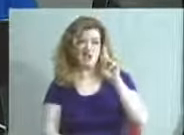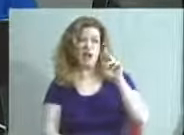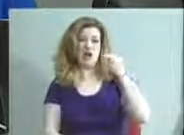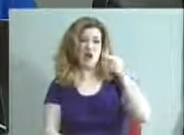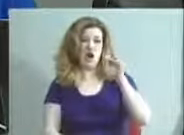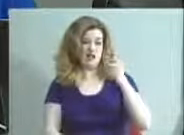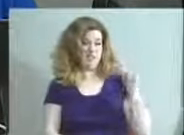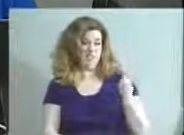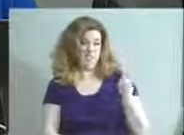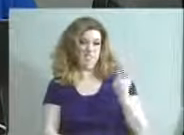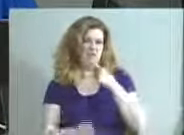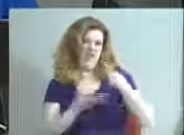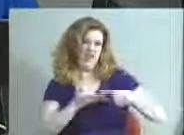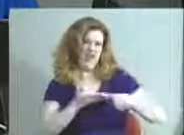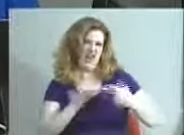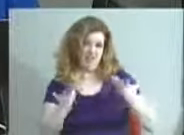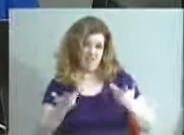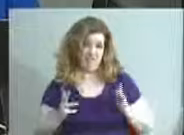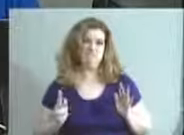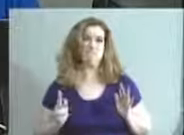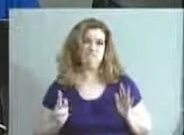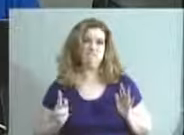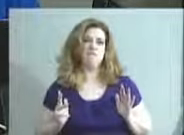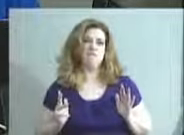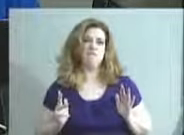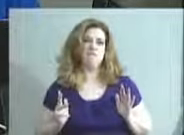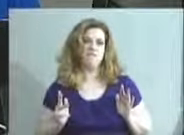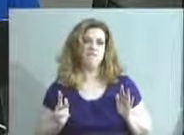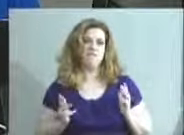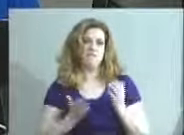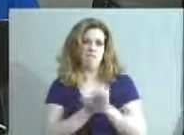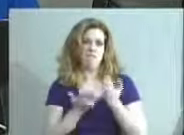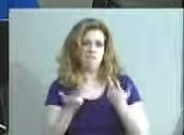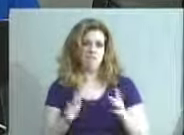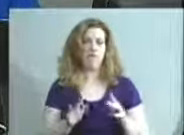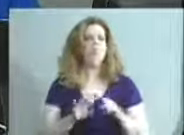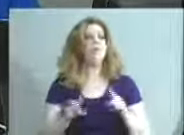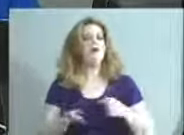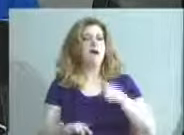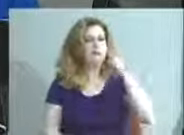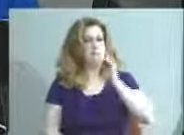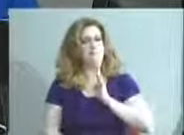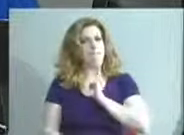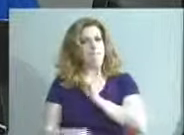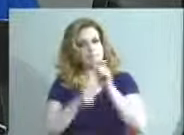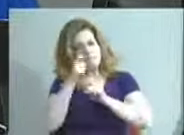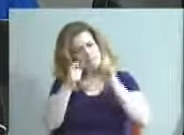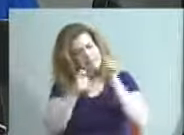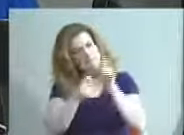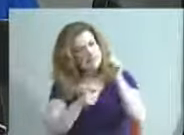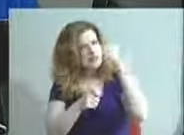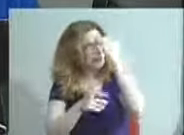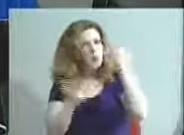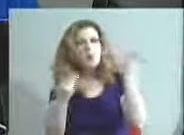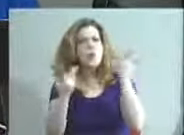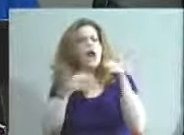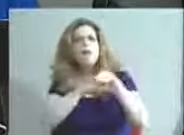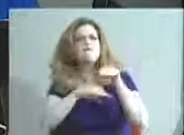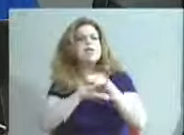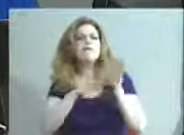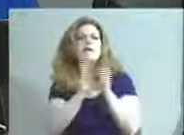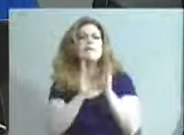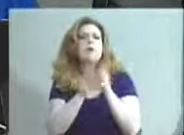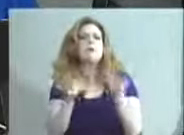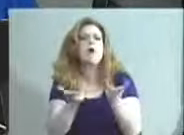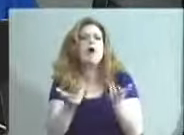I had a chance to chat about this. But I think the board needs to know like specifically what are those advisory committees and how